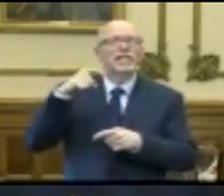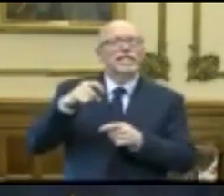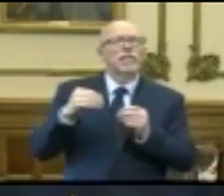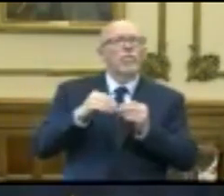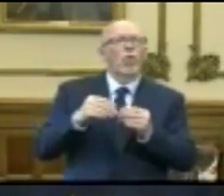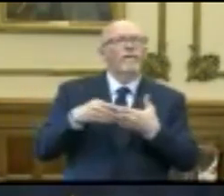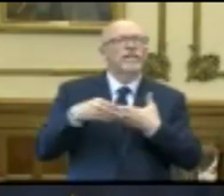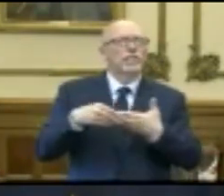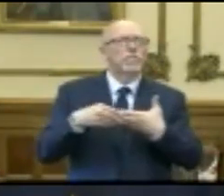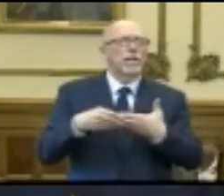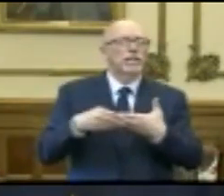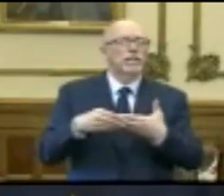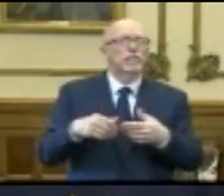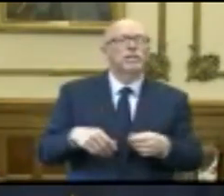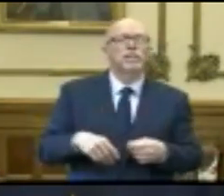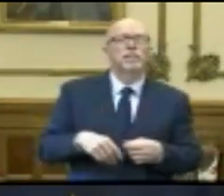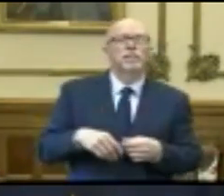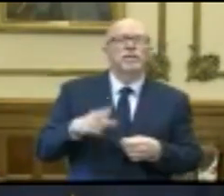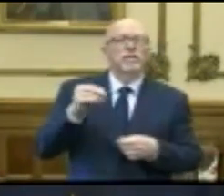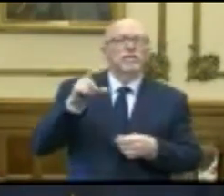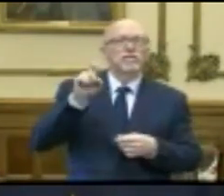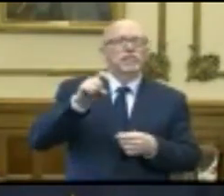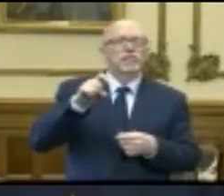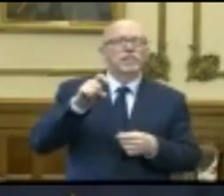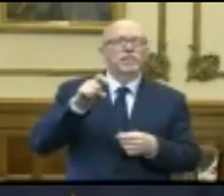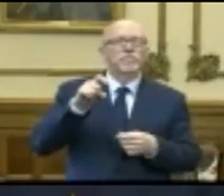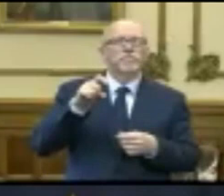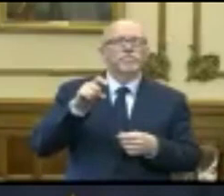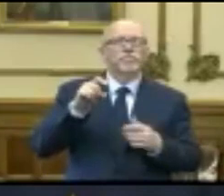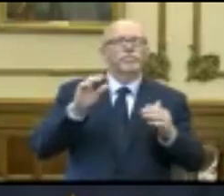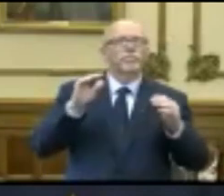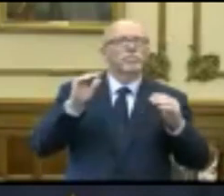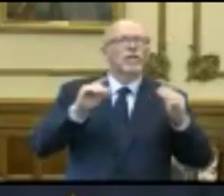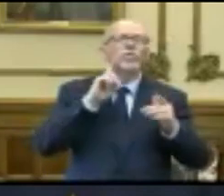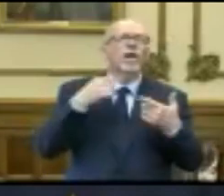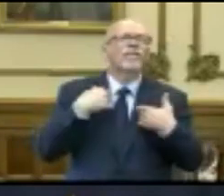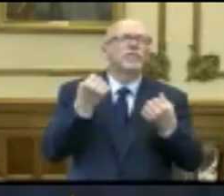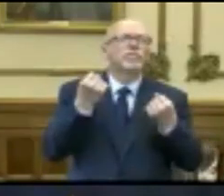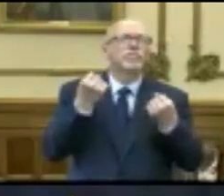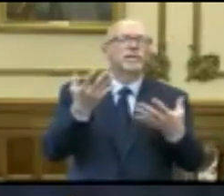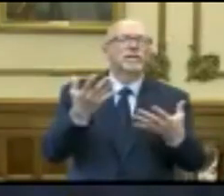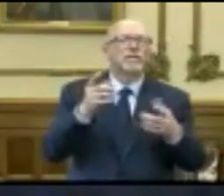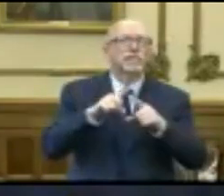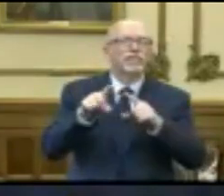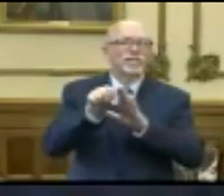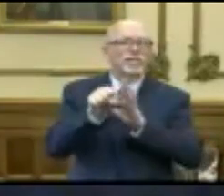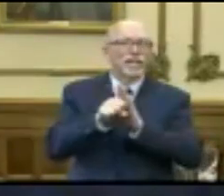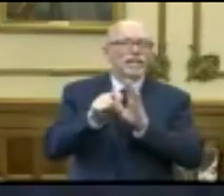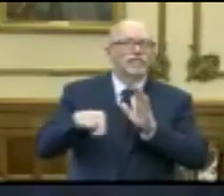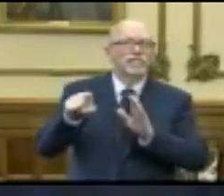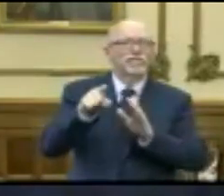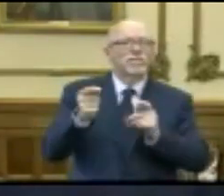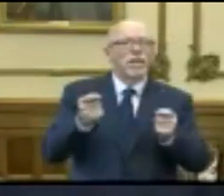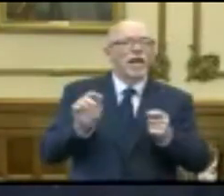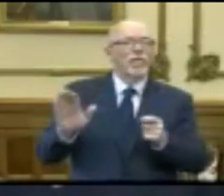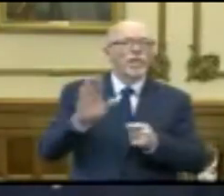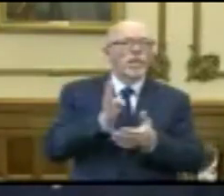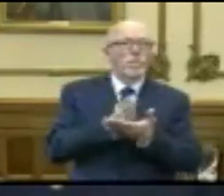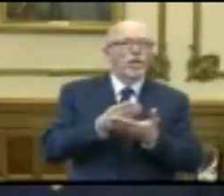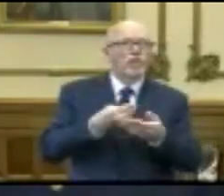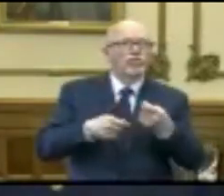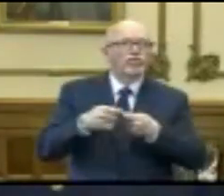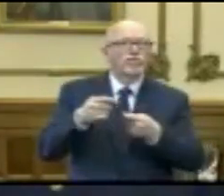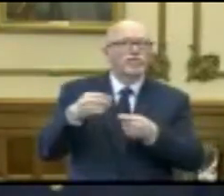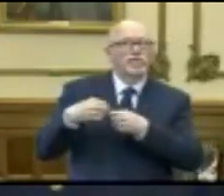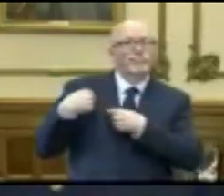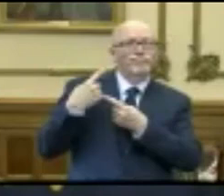flexibility and the need to also balance. There's a lot of states who have managed their budgets over